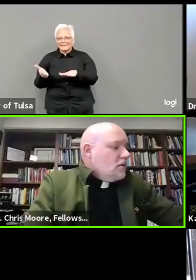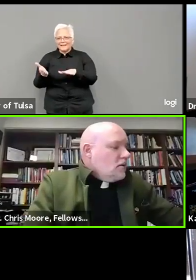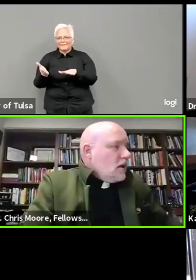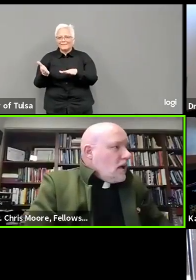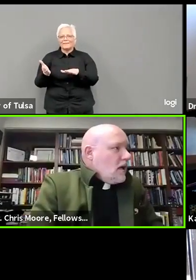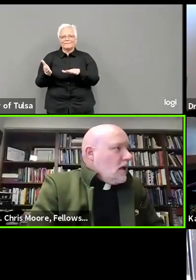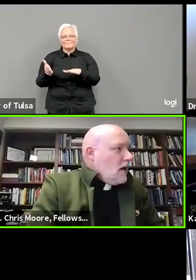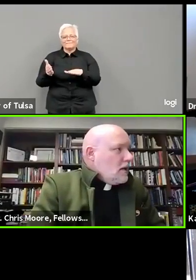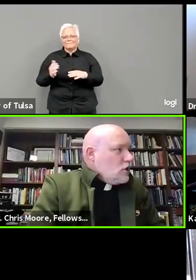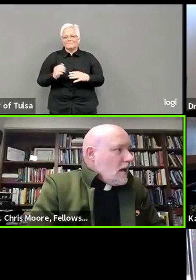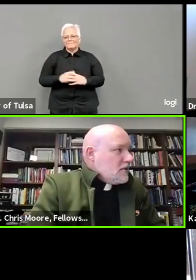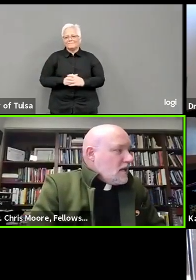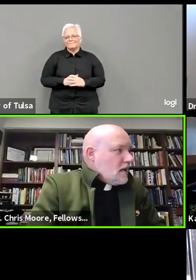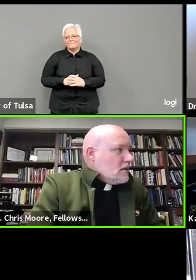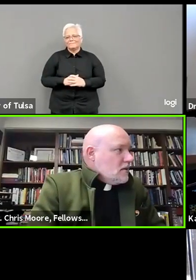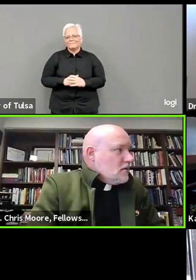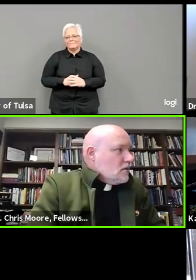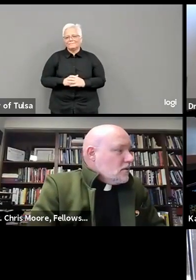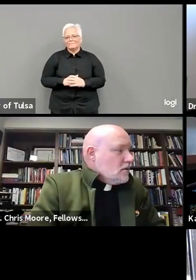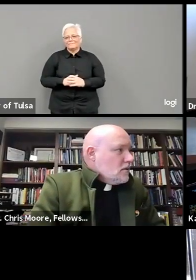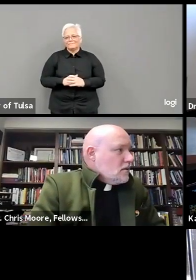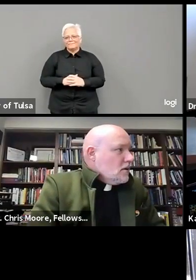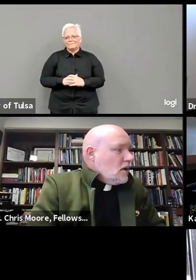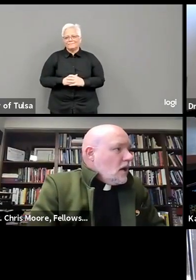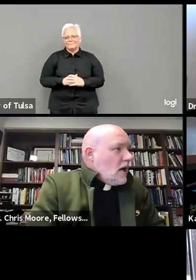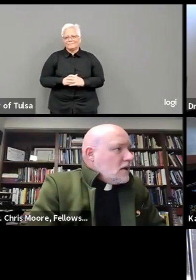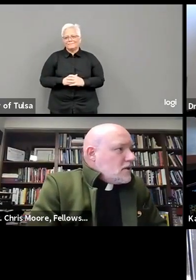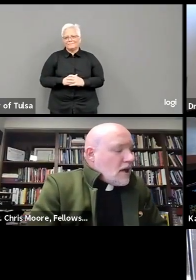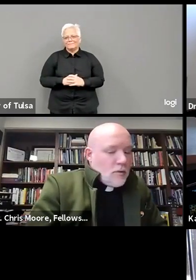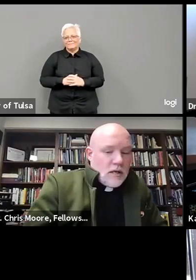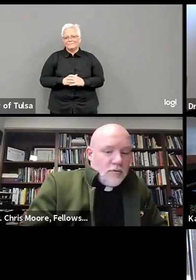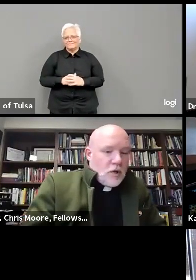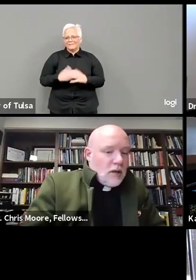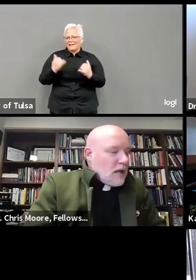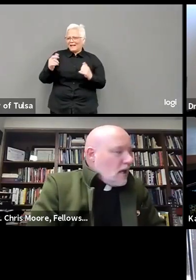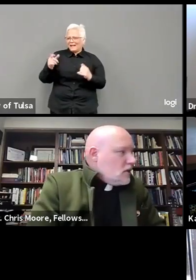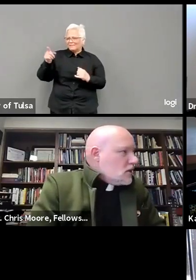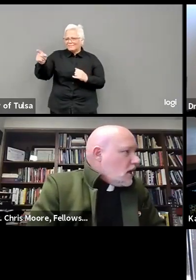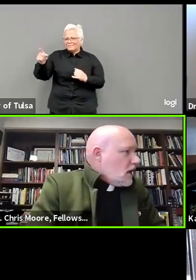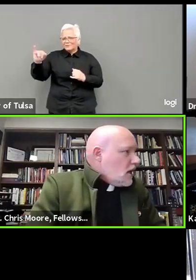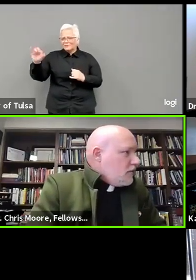Oh, hi. Hey, do you have a second? Yeah, I just thought I would.